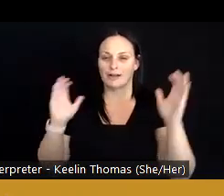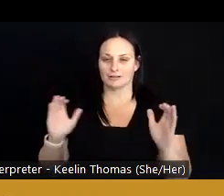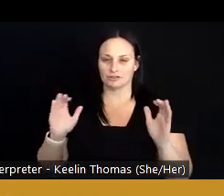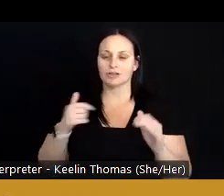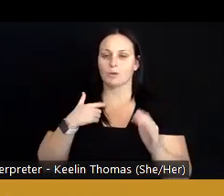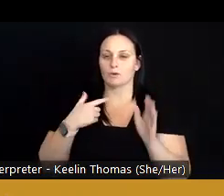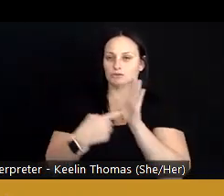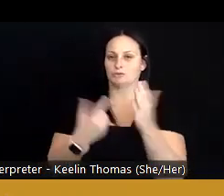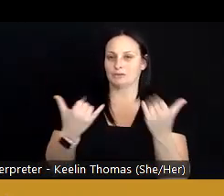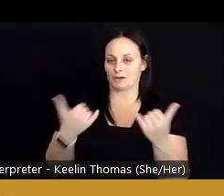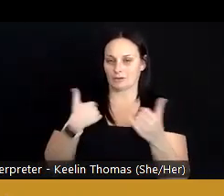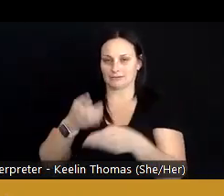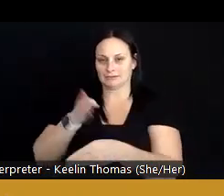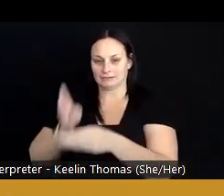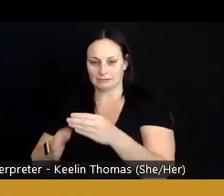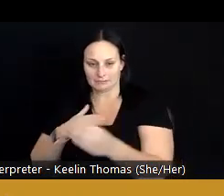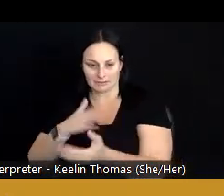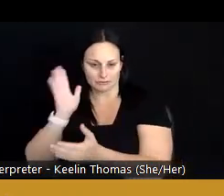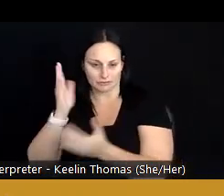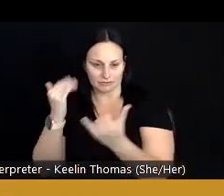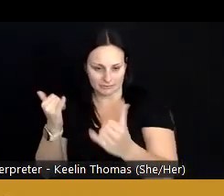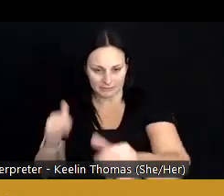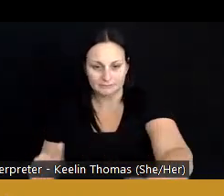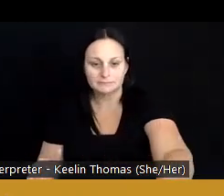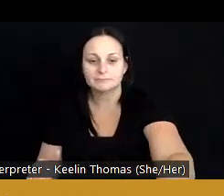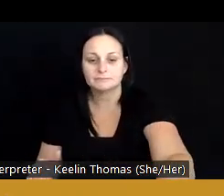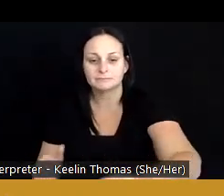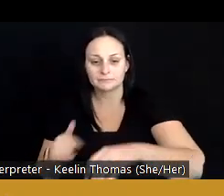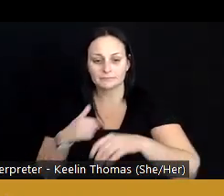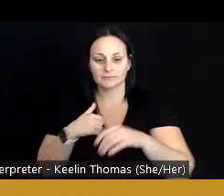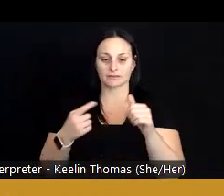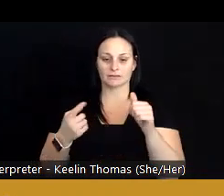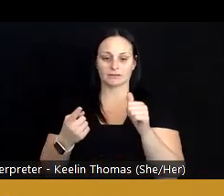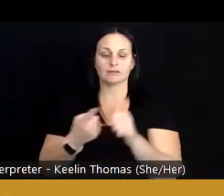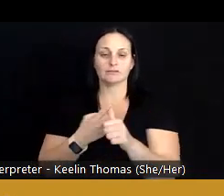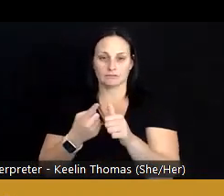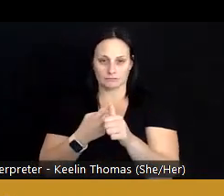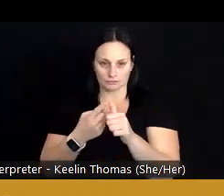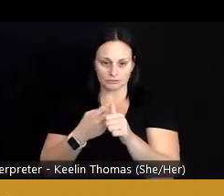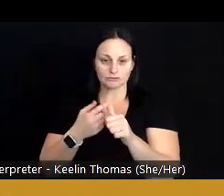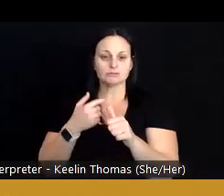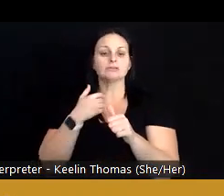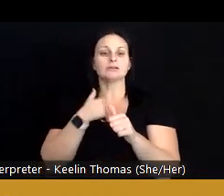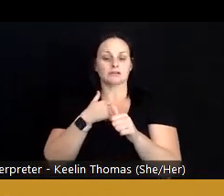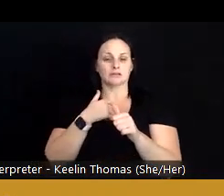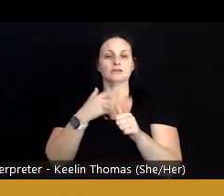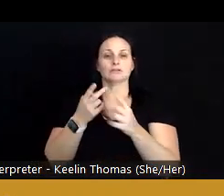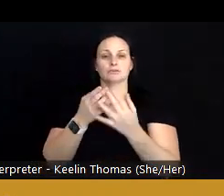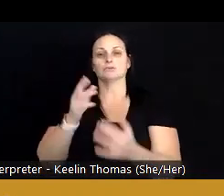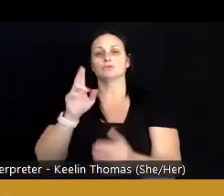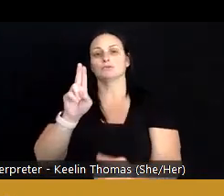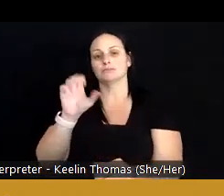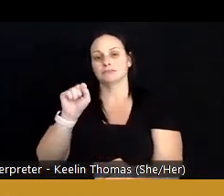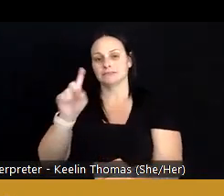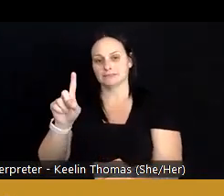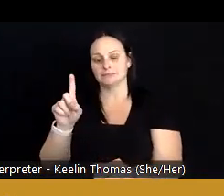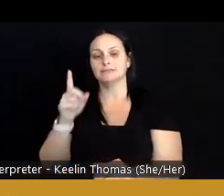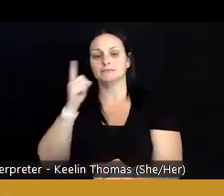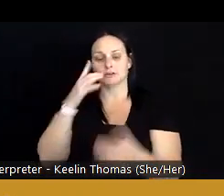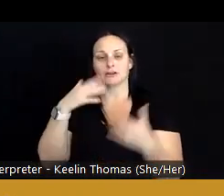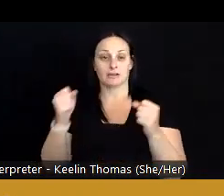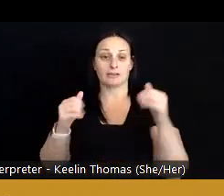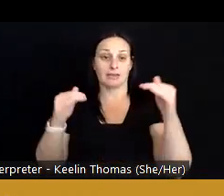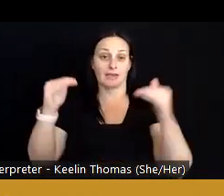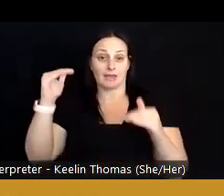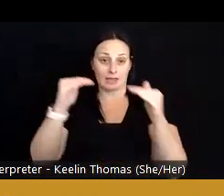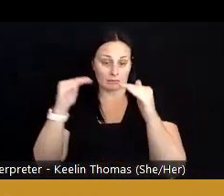conclude my talk today. And I was first introduced to this through our new UC San Diego CMO for Health Equity in the